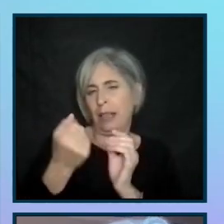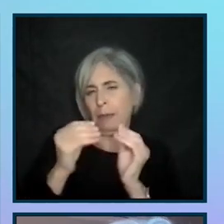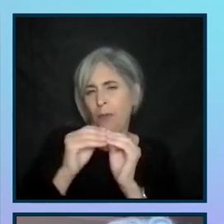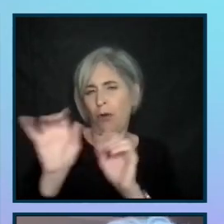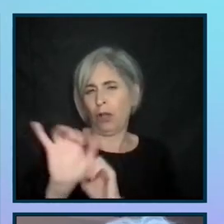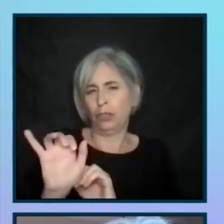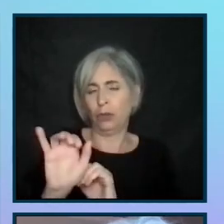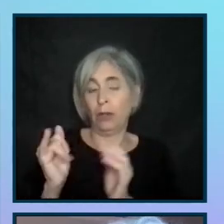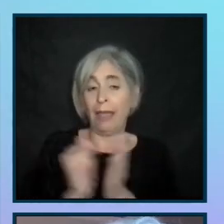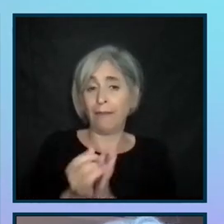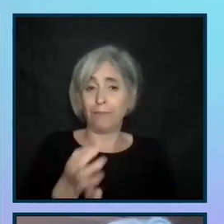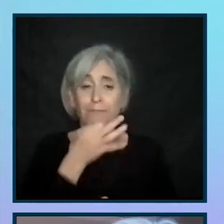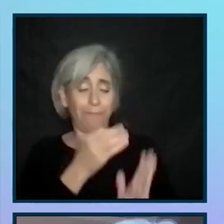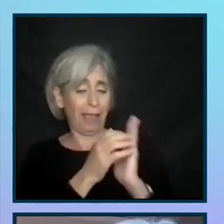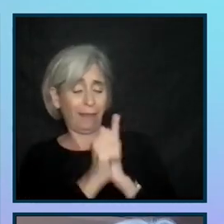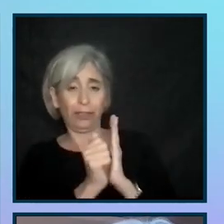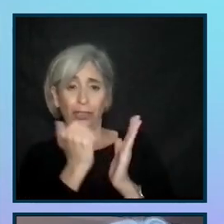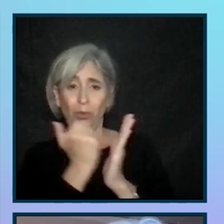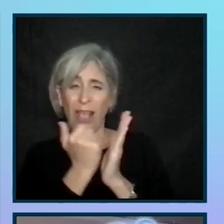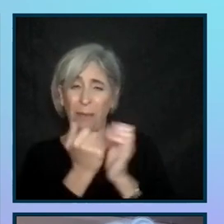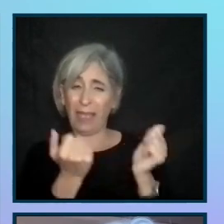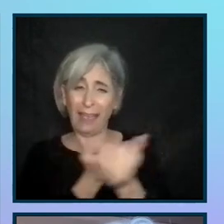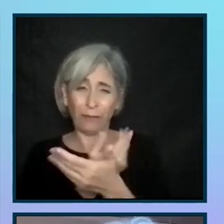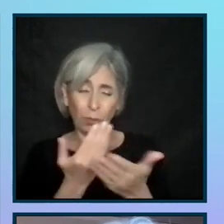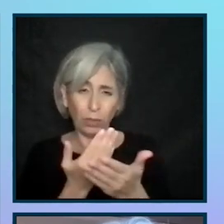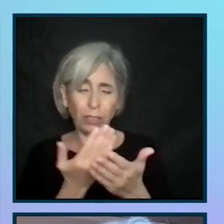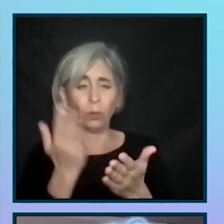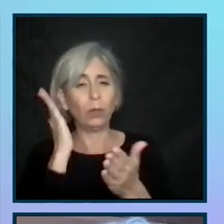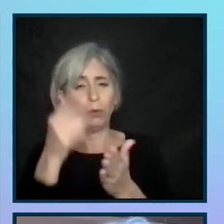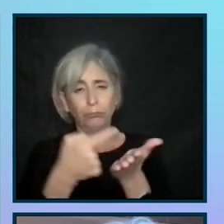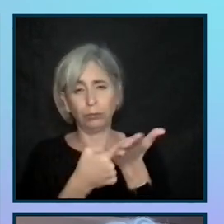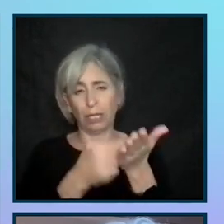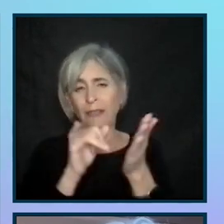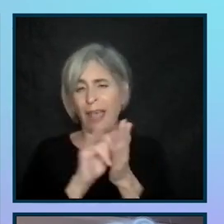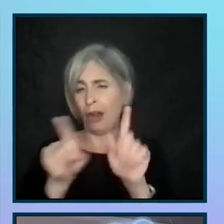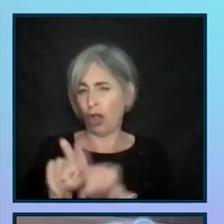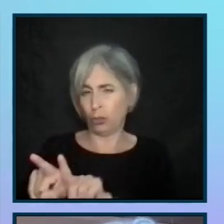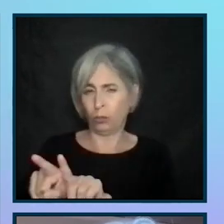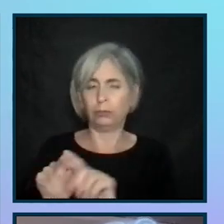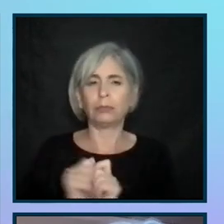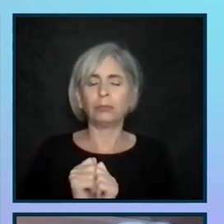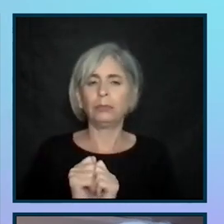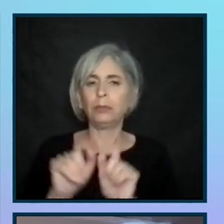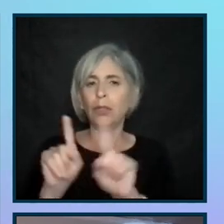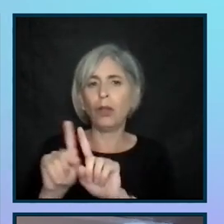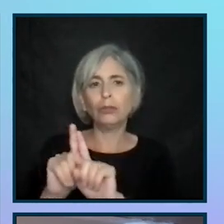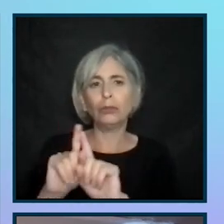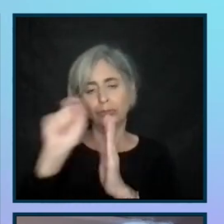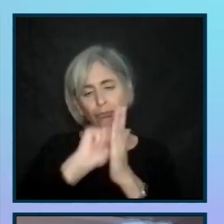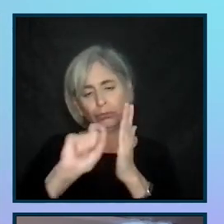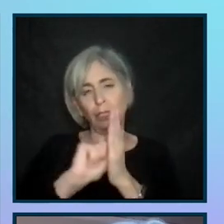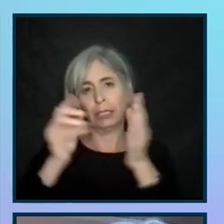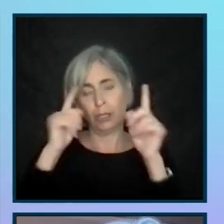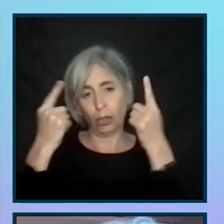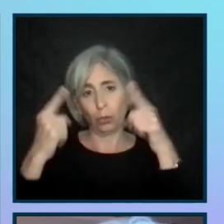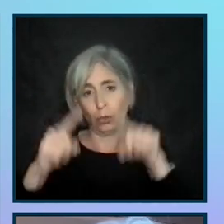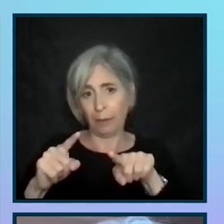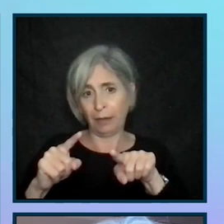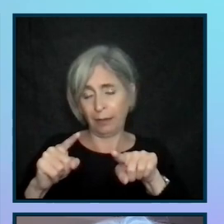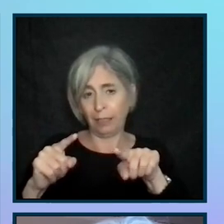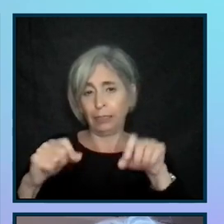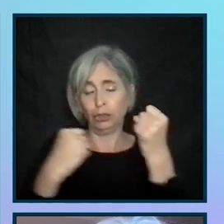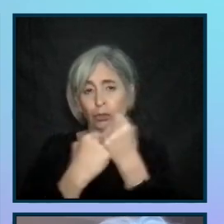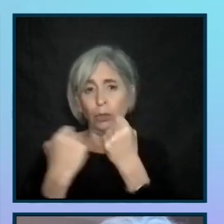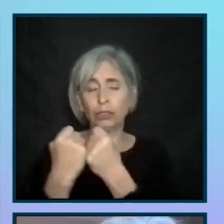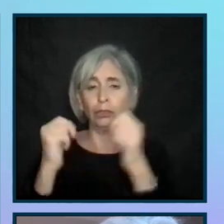Having expertise that helps everyone. We'll talk a little bit more about that. Also, drafting an agreement and structured negotiation in the